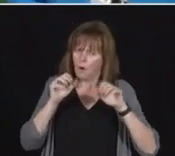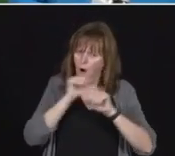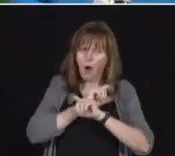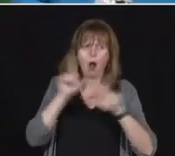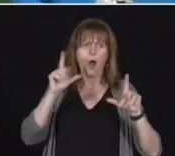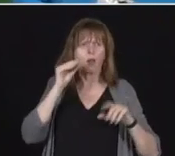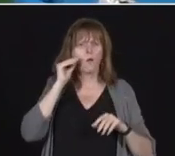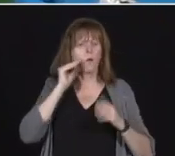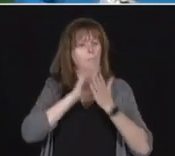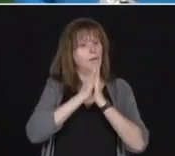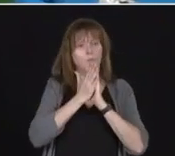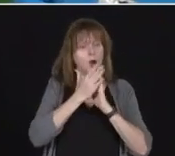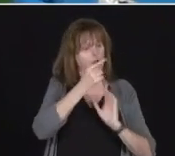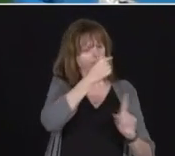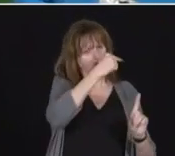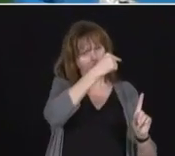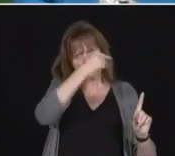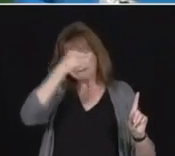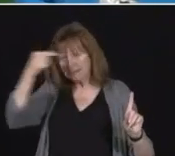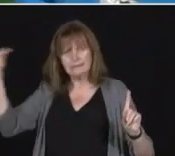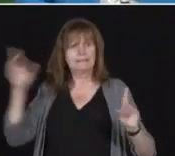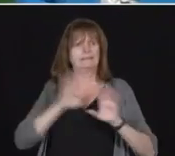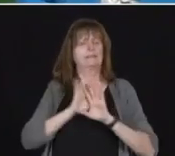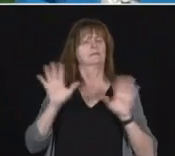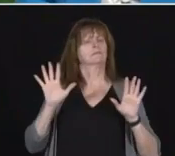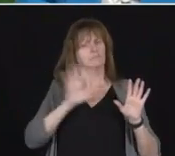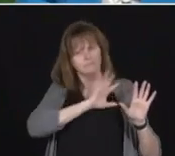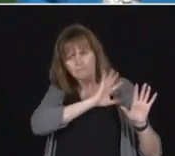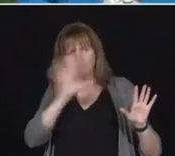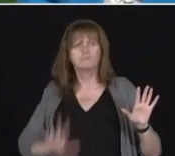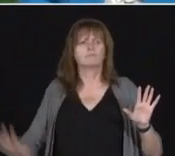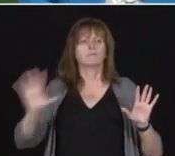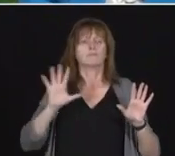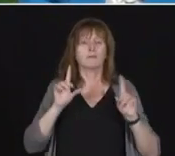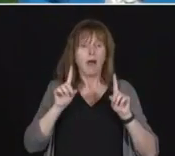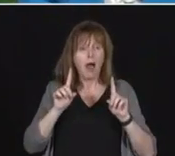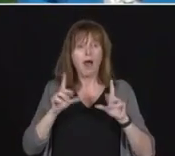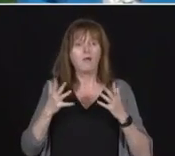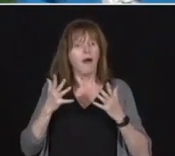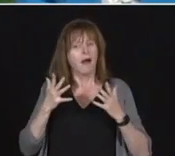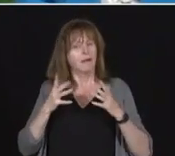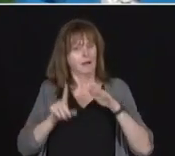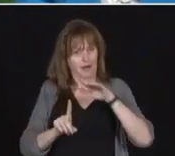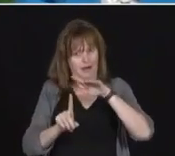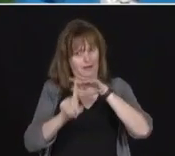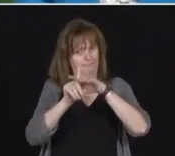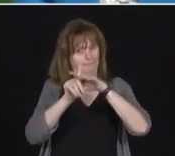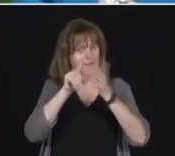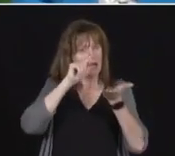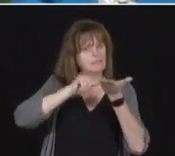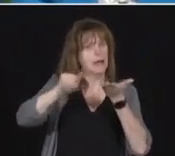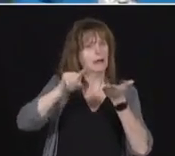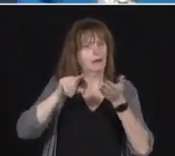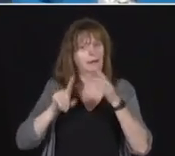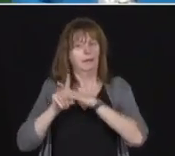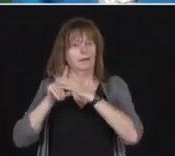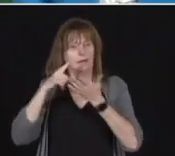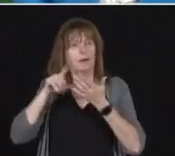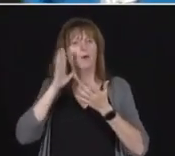possible. But it is really important that we do those inspections to really know what the situation is on the ground.